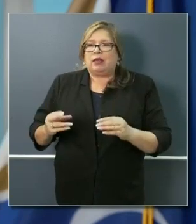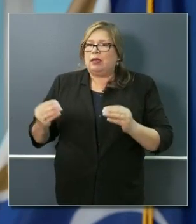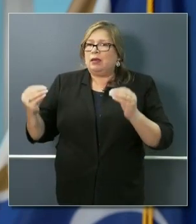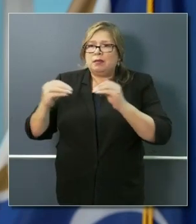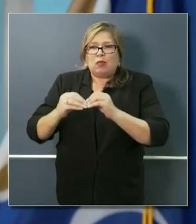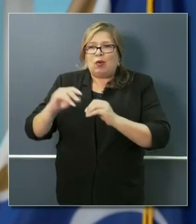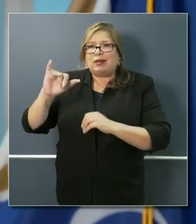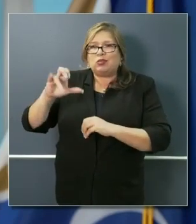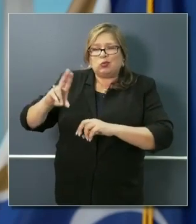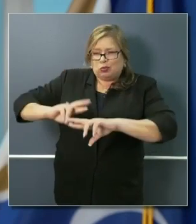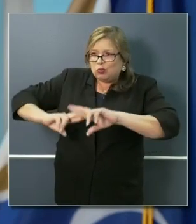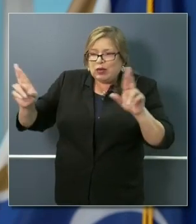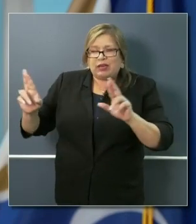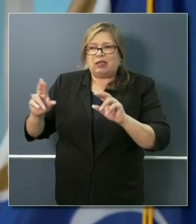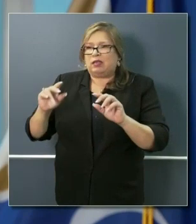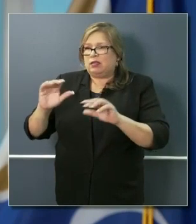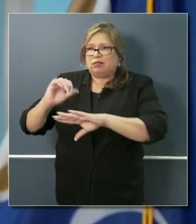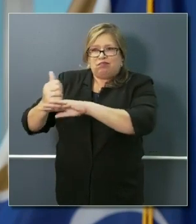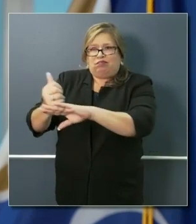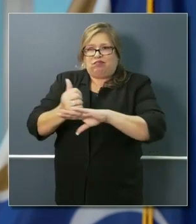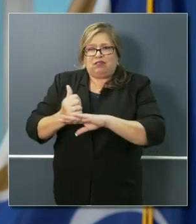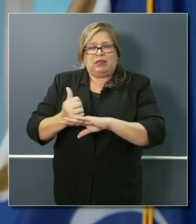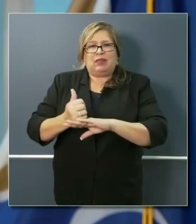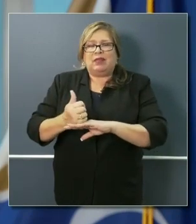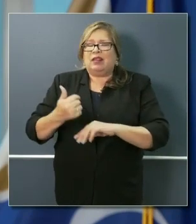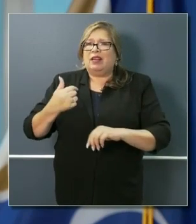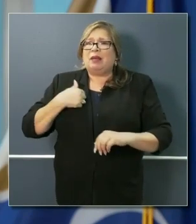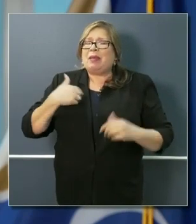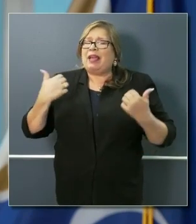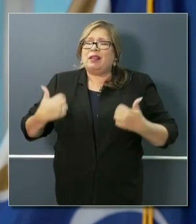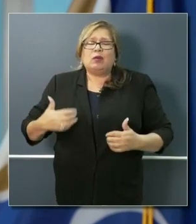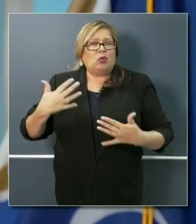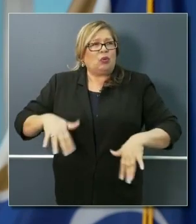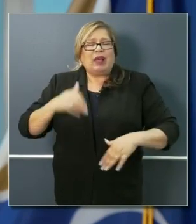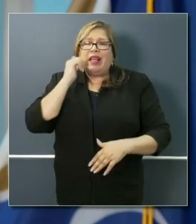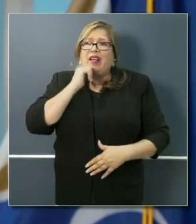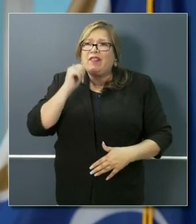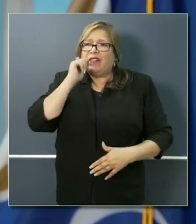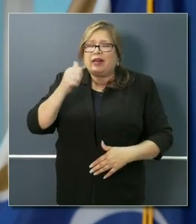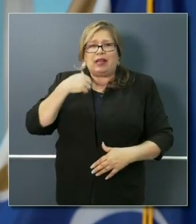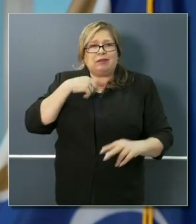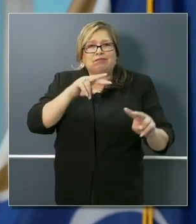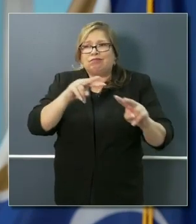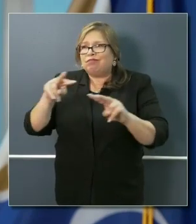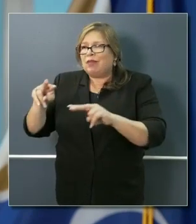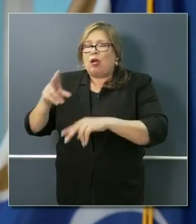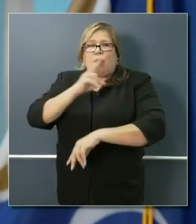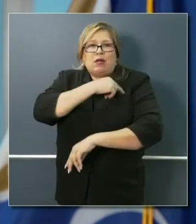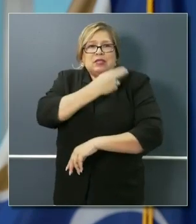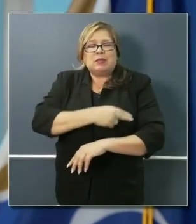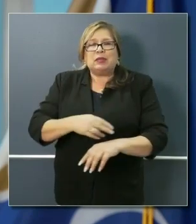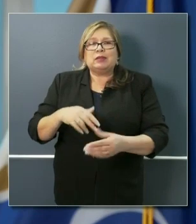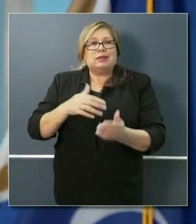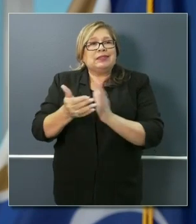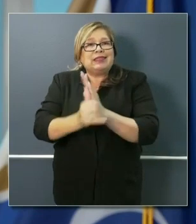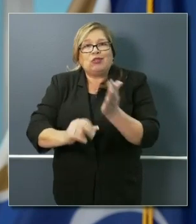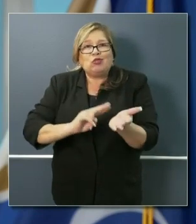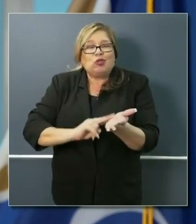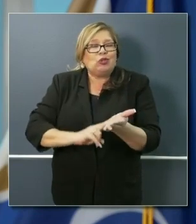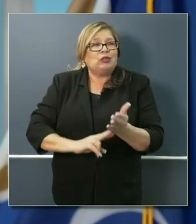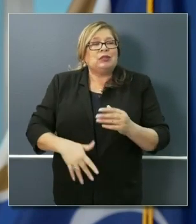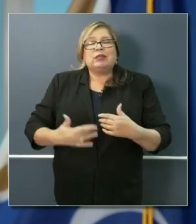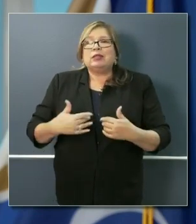mesmerized by the incredible leadership within our hospital system, our assisted living facilities, our skilled nursing homes,